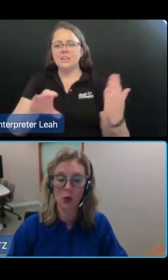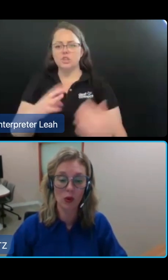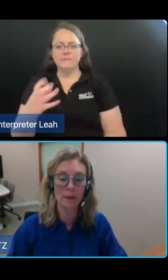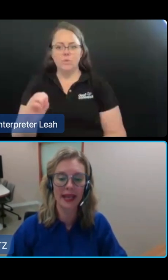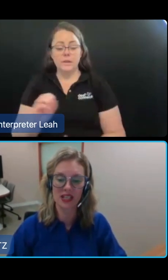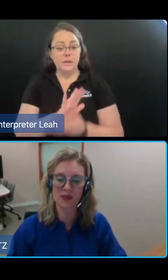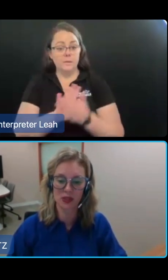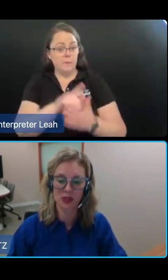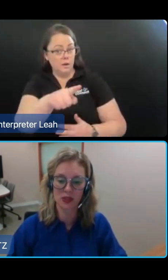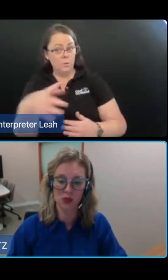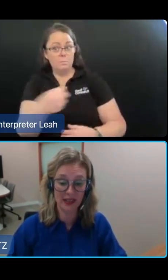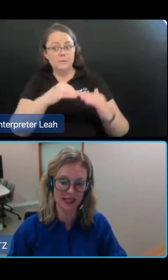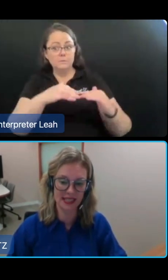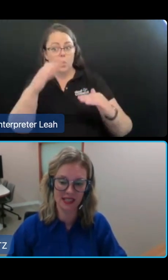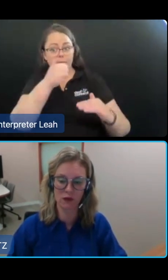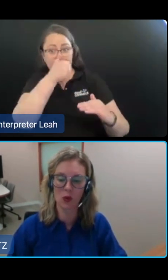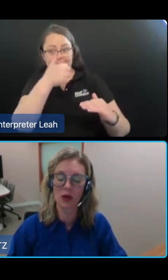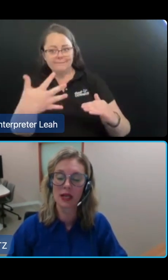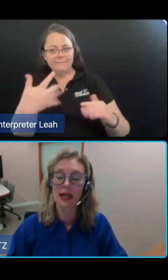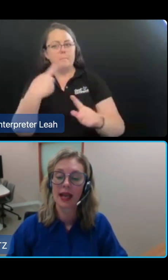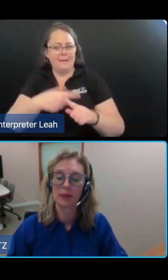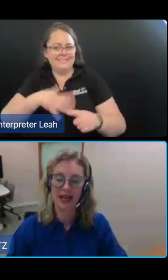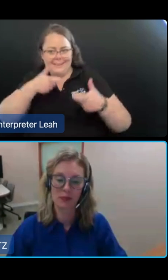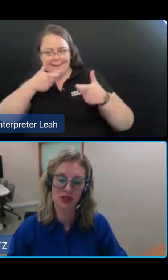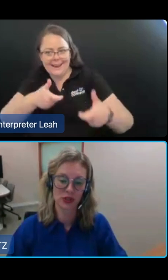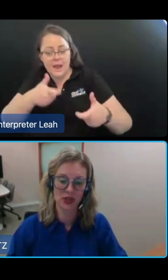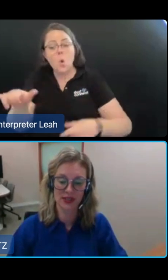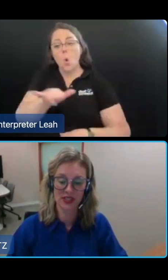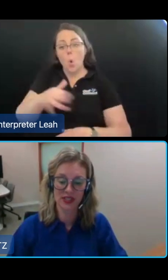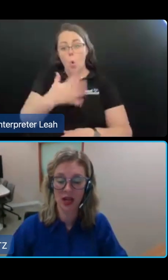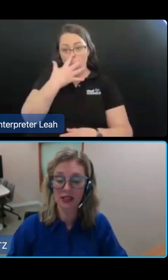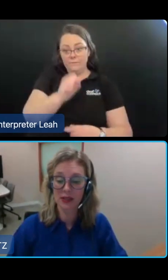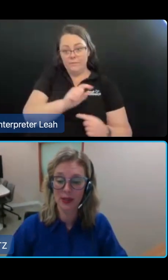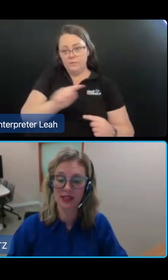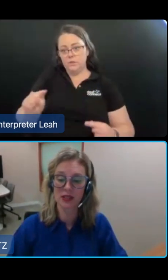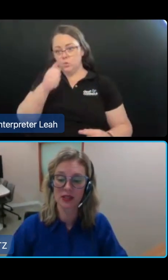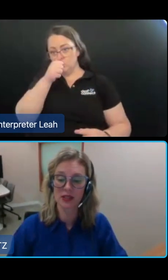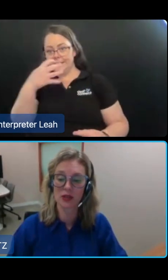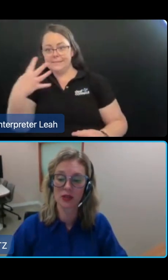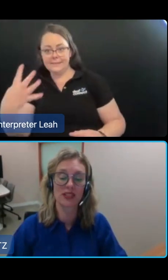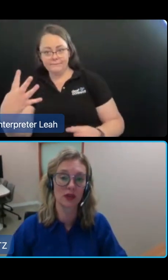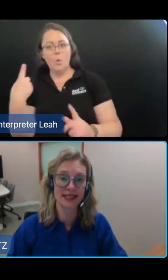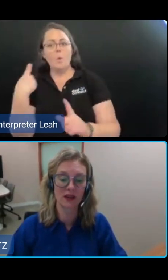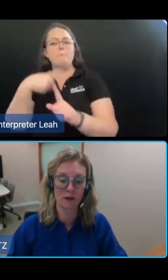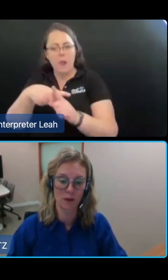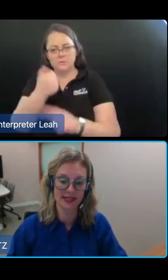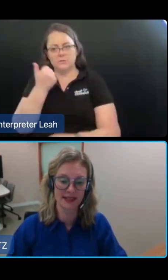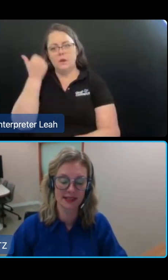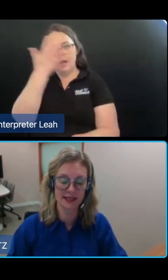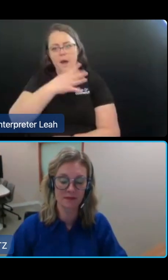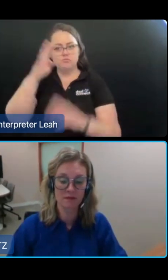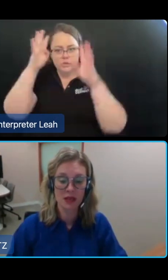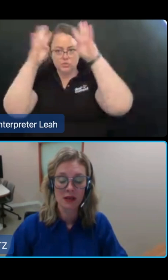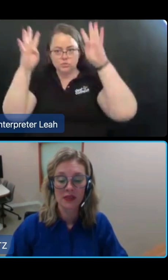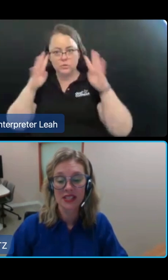or be aged between 50 and 64 and be an Aboriginal or Torres Strait Islander person or homeless or at risk of homelessness.